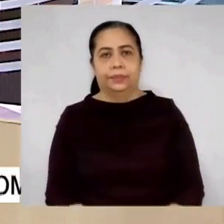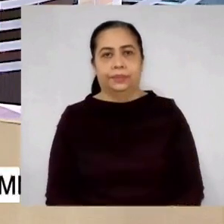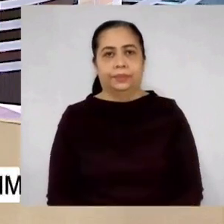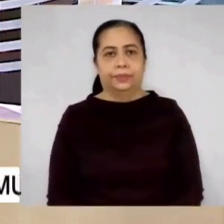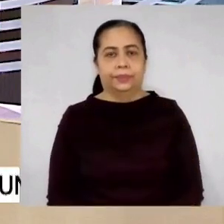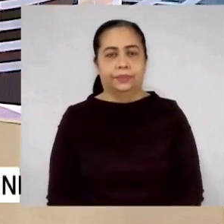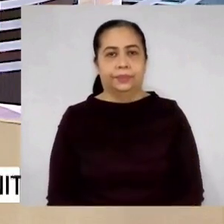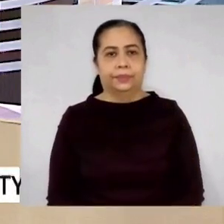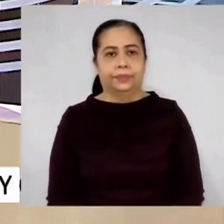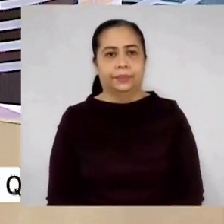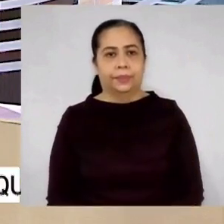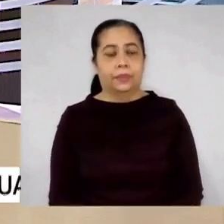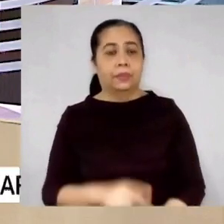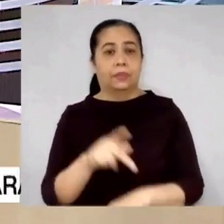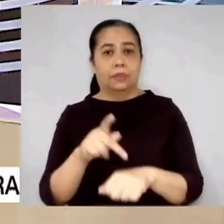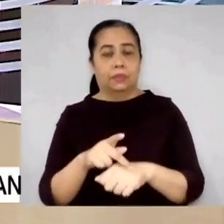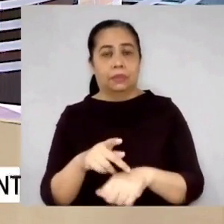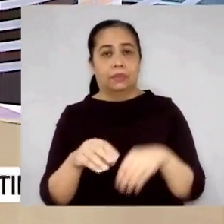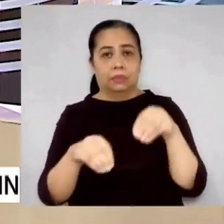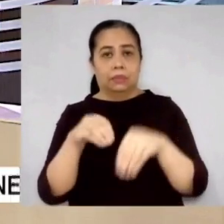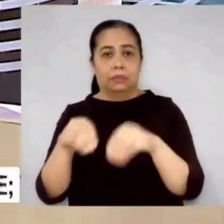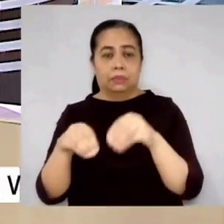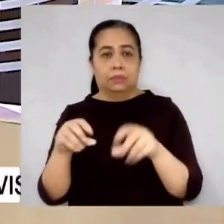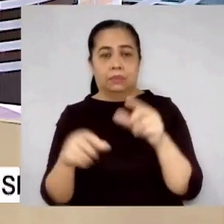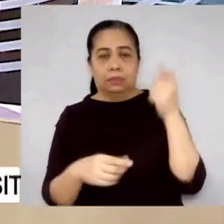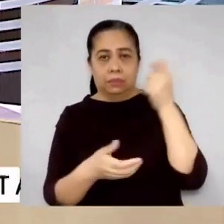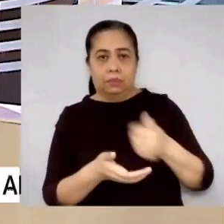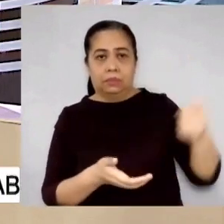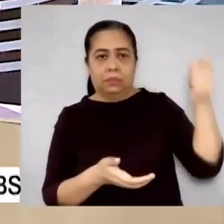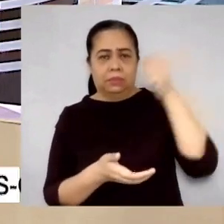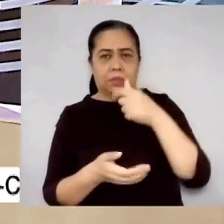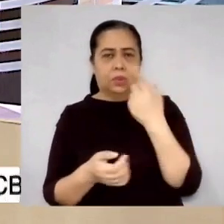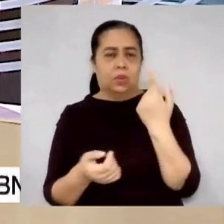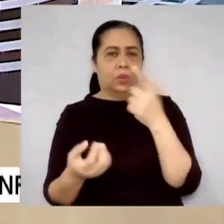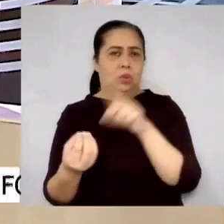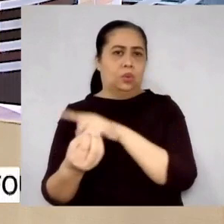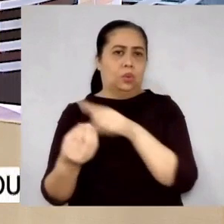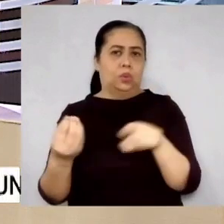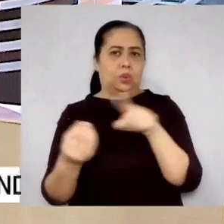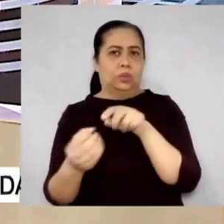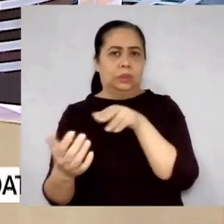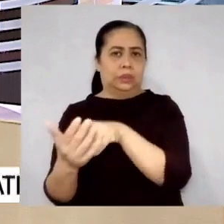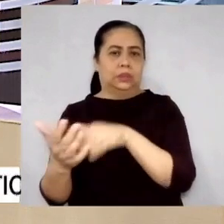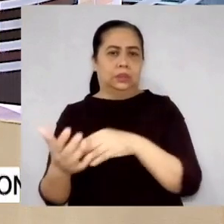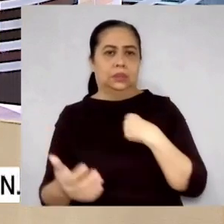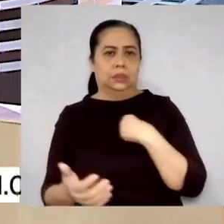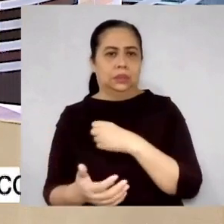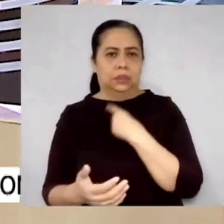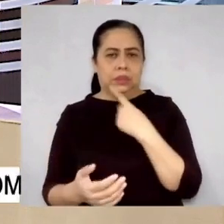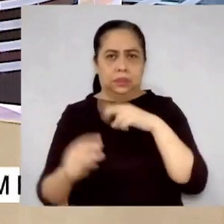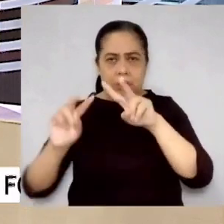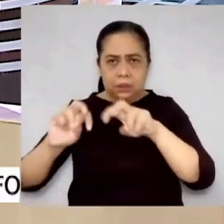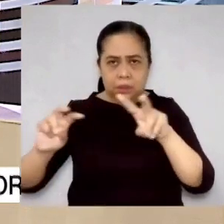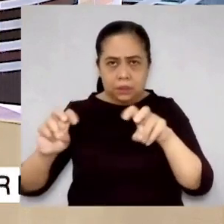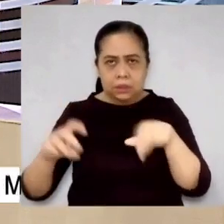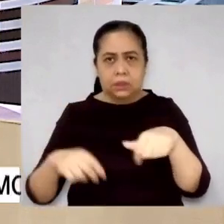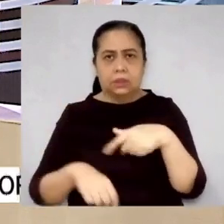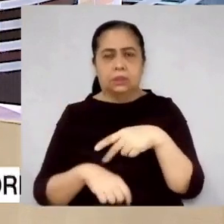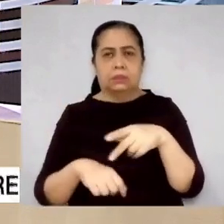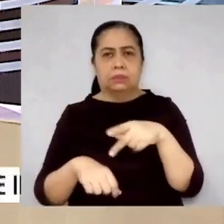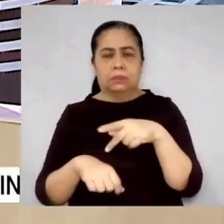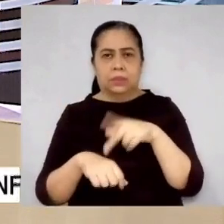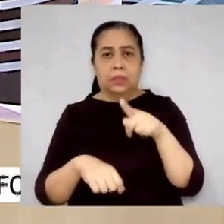The Philippines' Agriculture Secretary comes under fire at the Senate as lawmakers investigate the country's pork supply